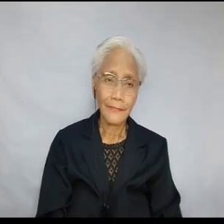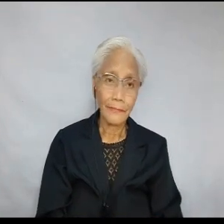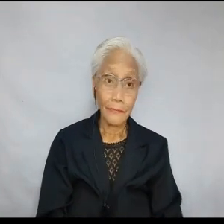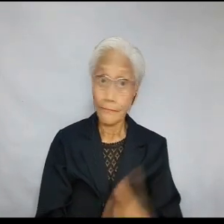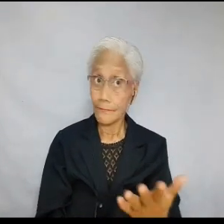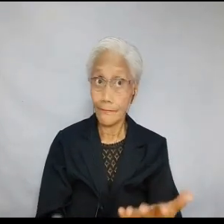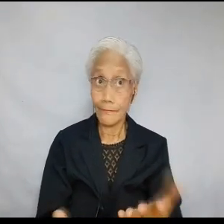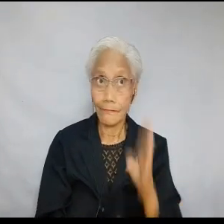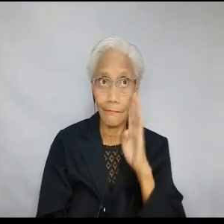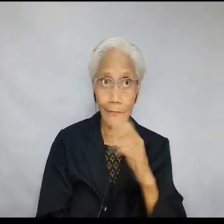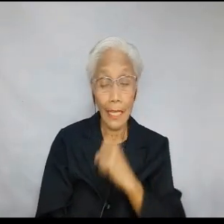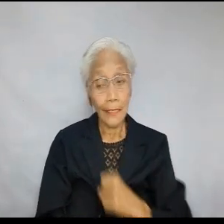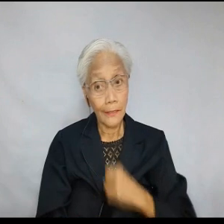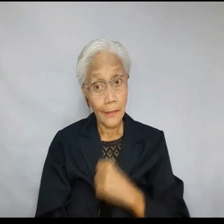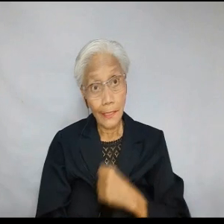Sorry.